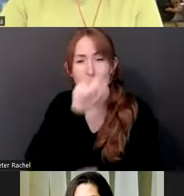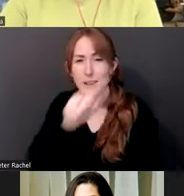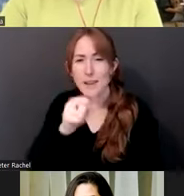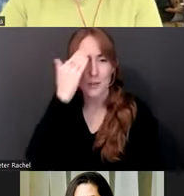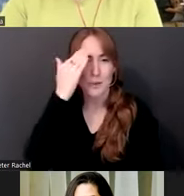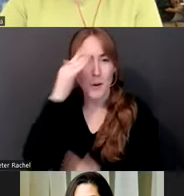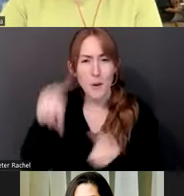forward.